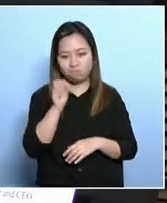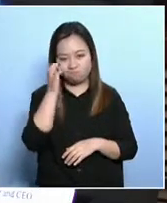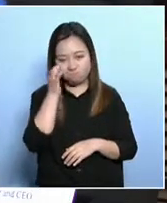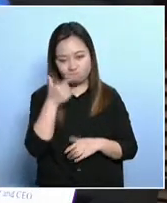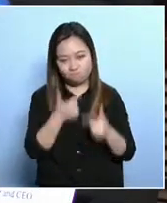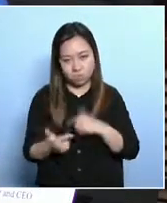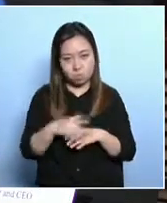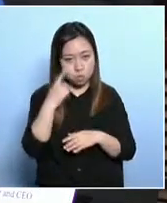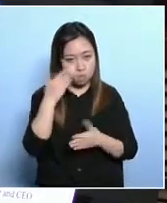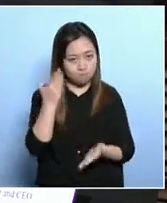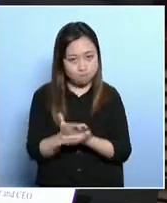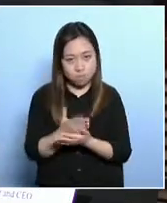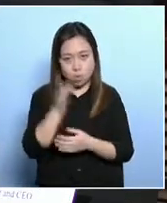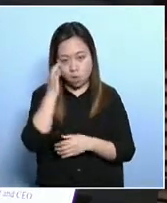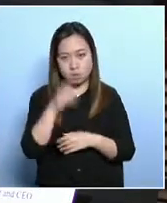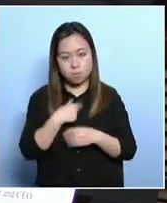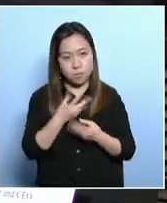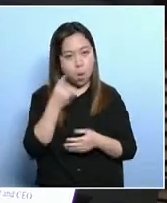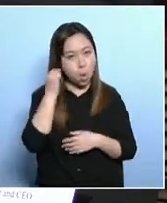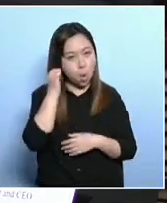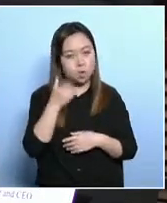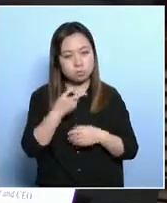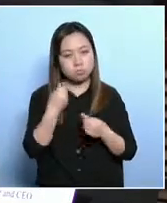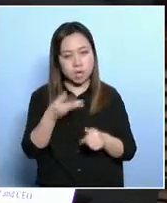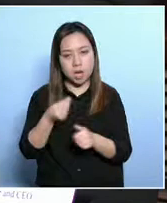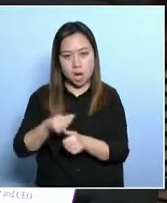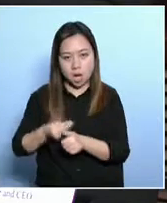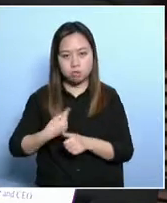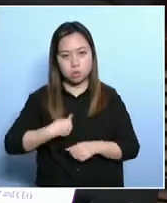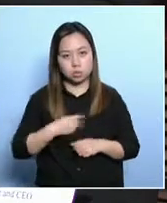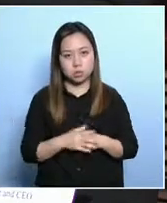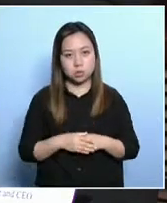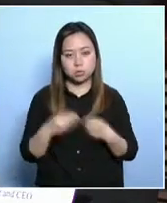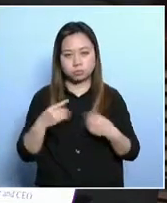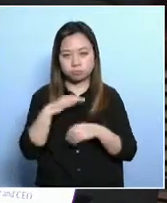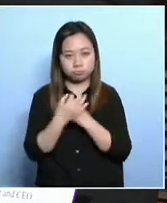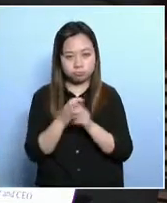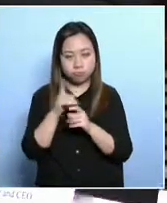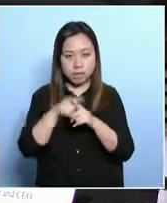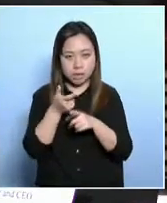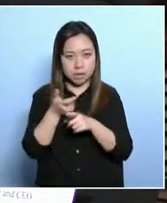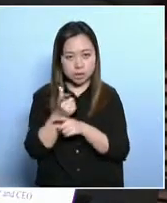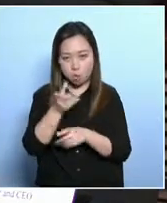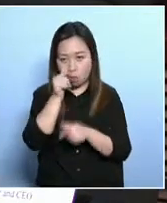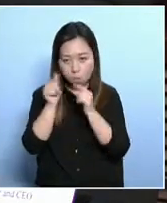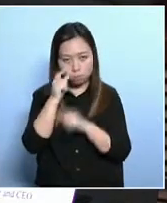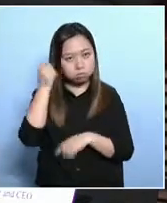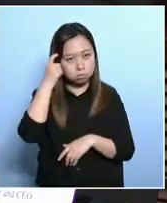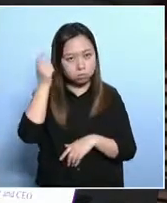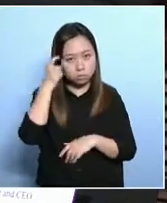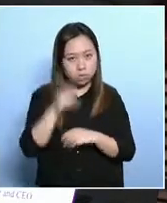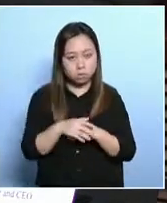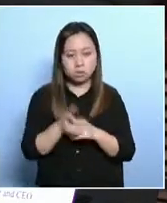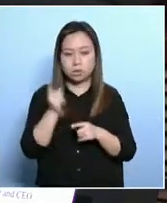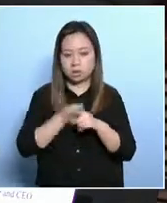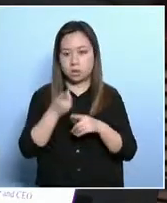to educate a girl child. This is what we learn from economists around the world. We need to educate a girl child in Hong Kong.